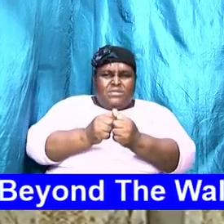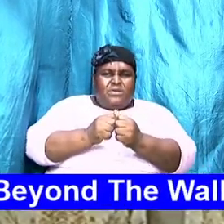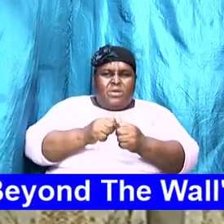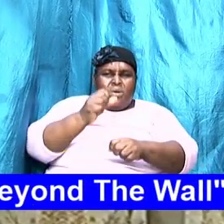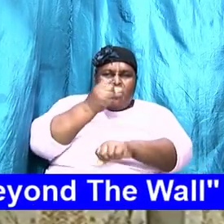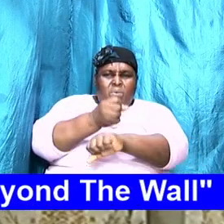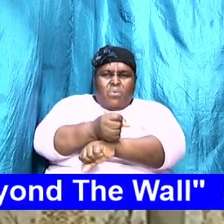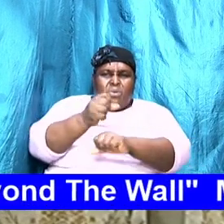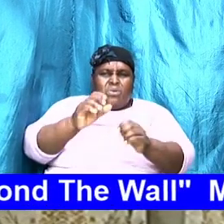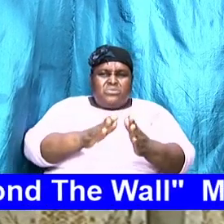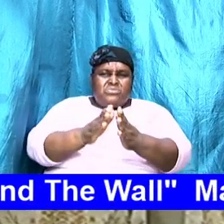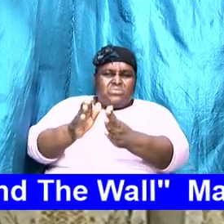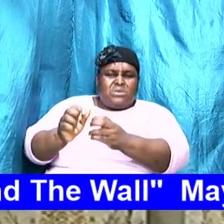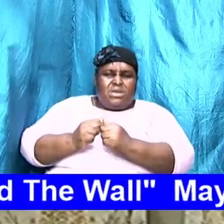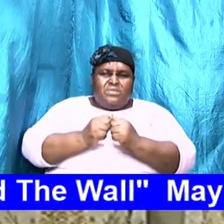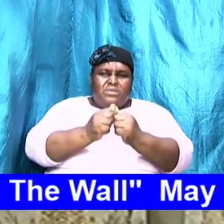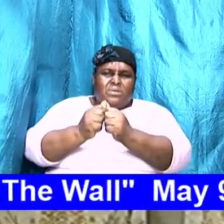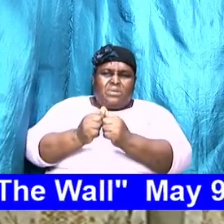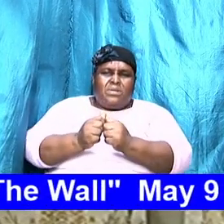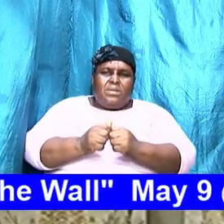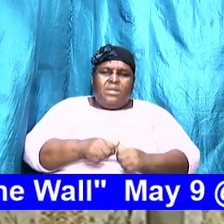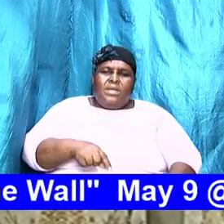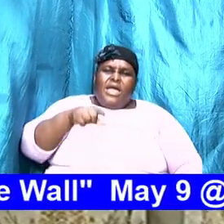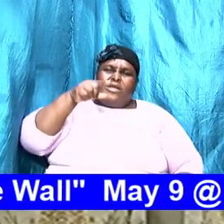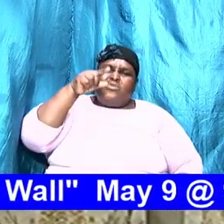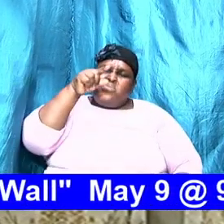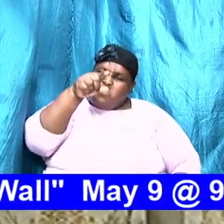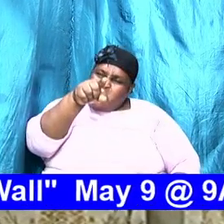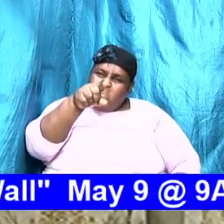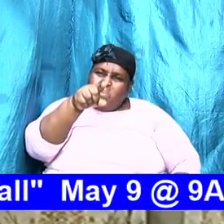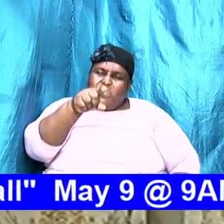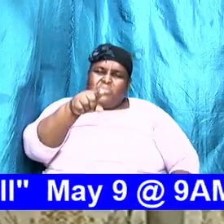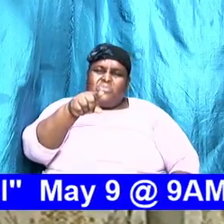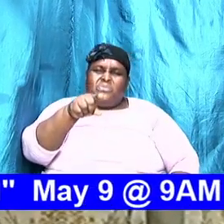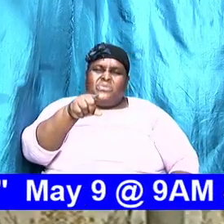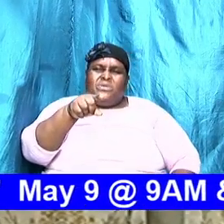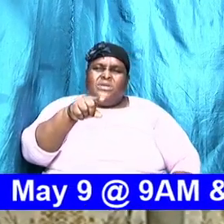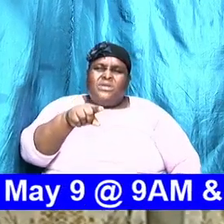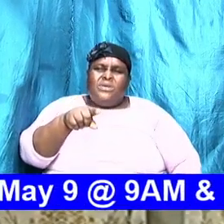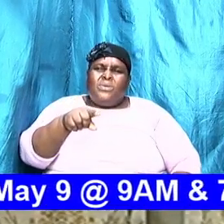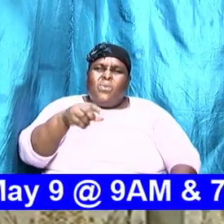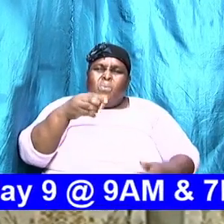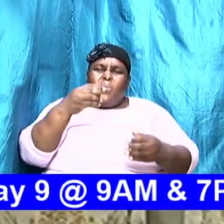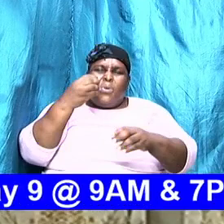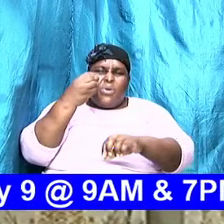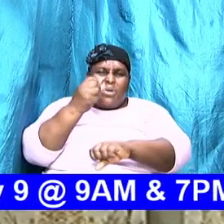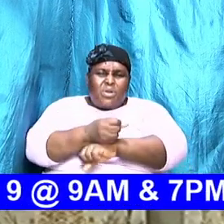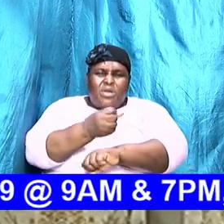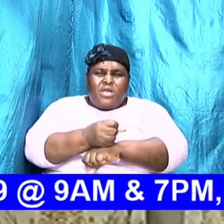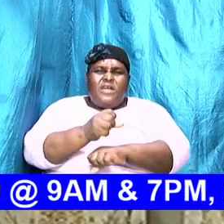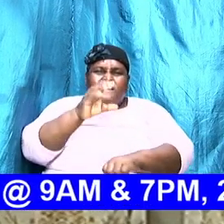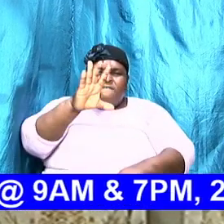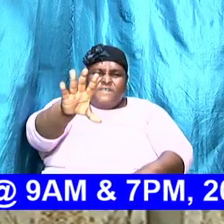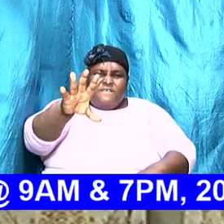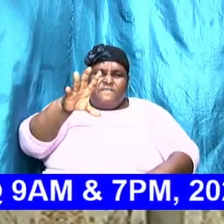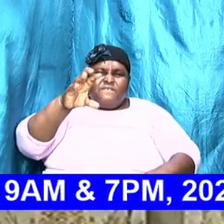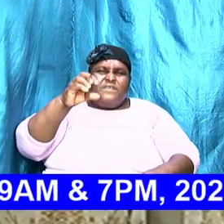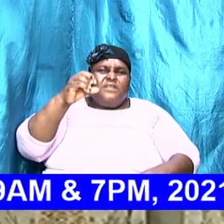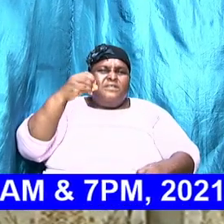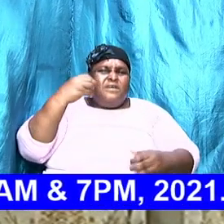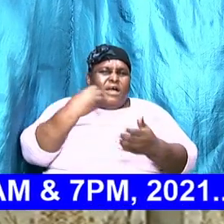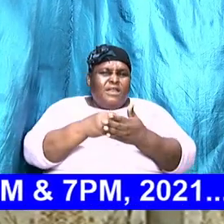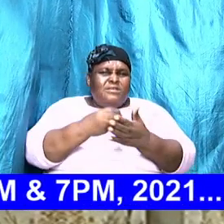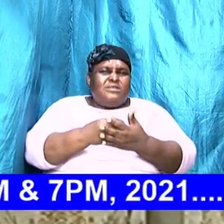together and you earn fifty dollars and your wife